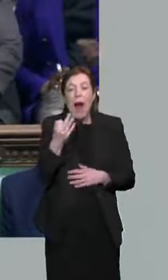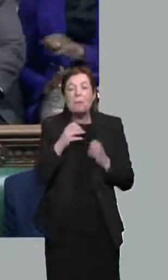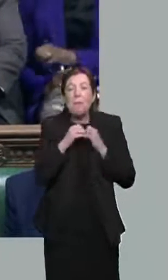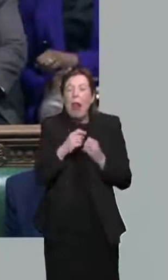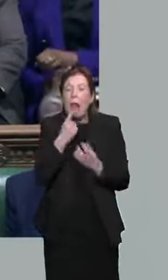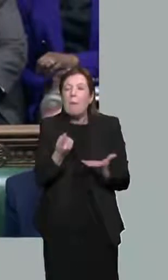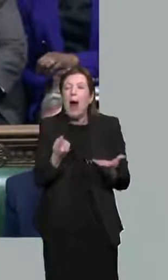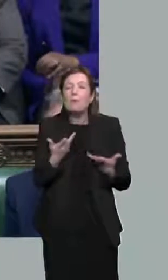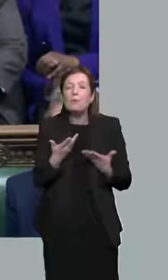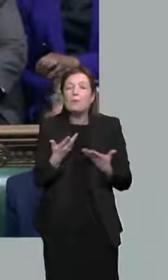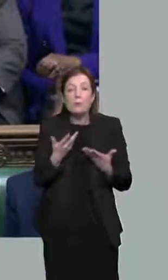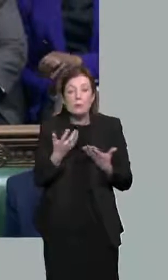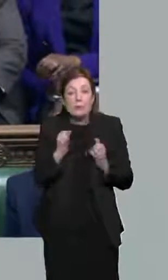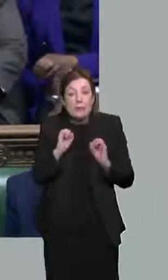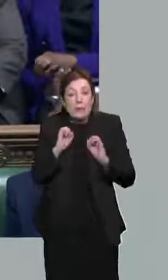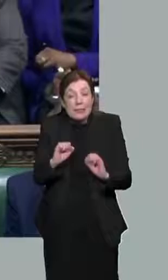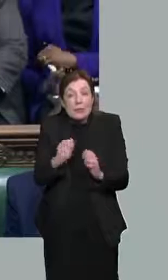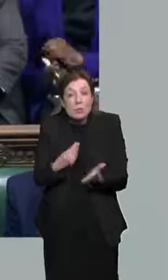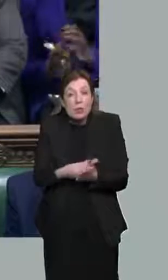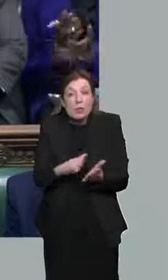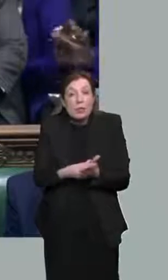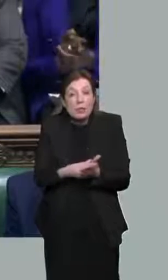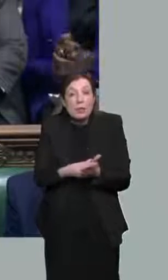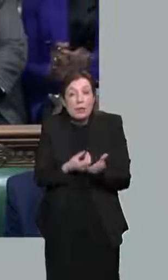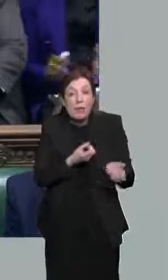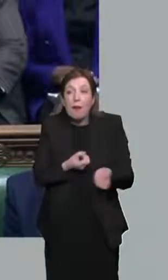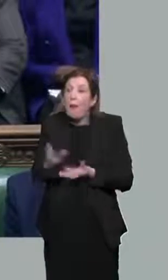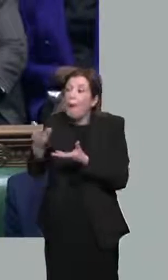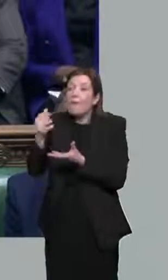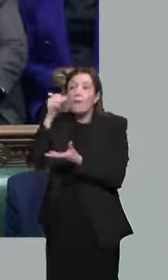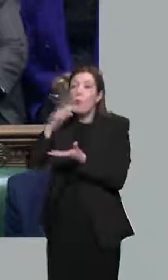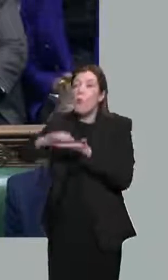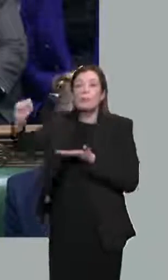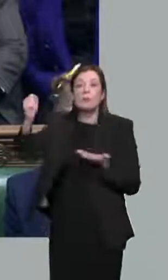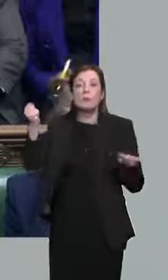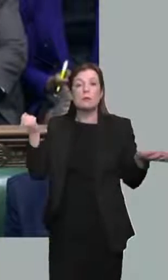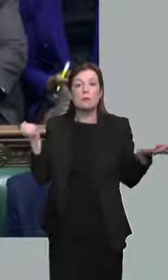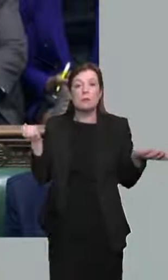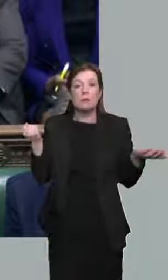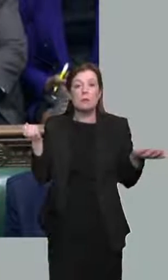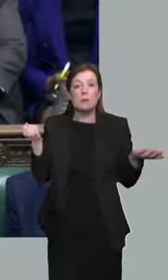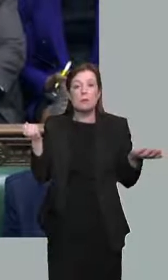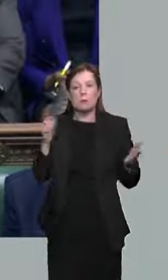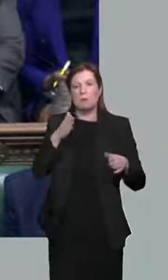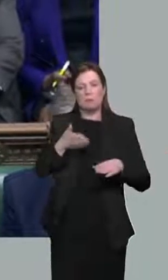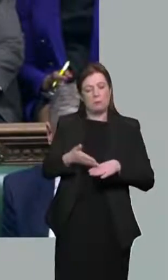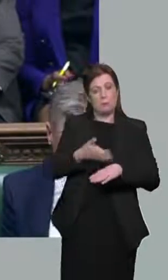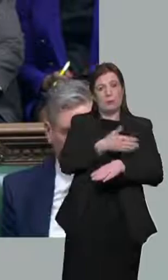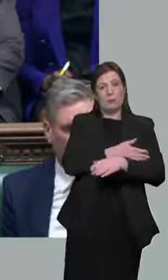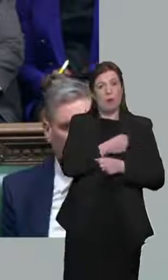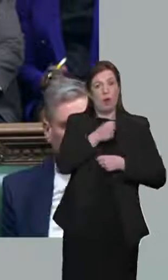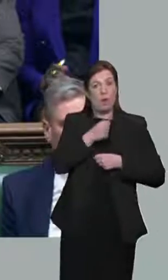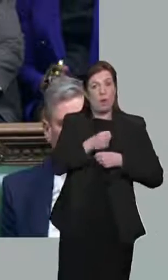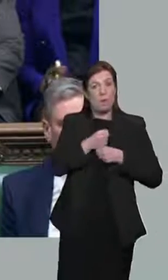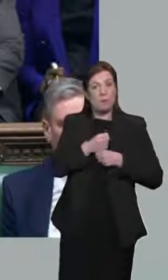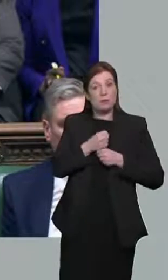of public money to fraud. This is twice the amount that a previous Conservative government